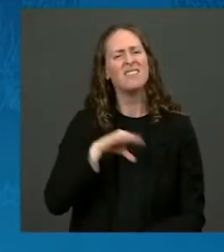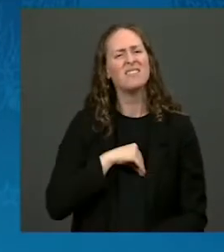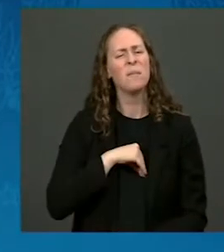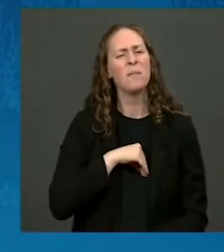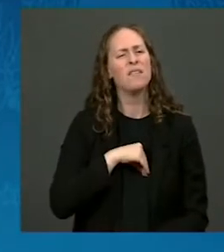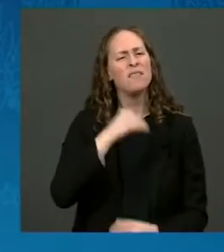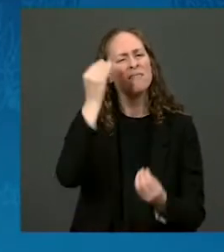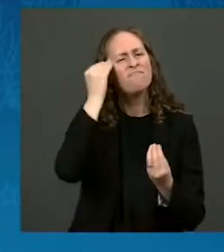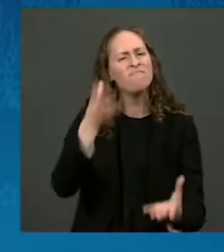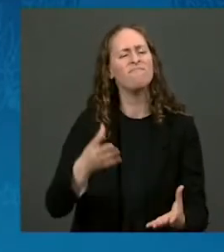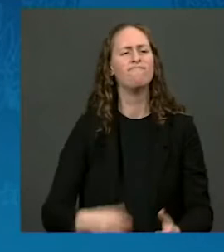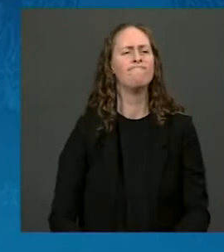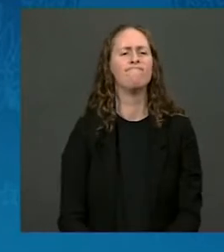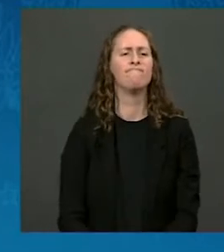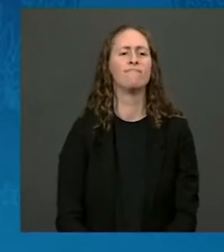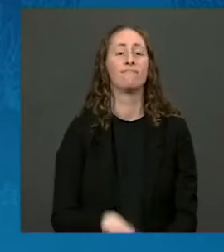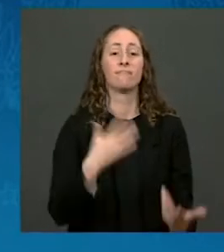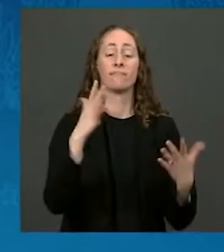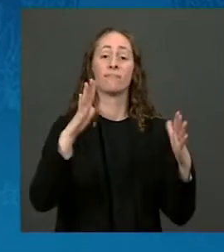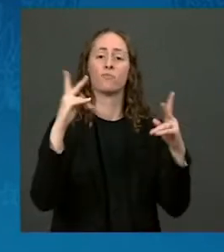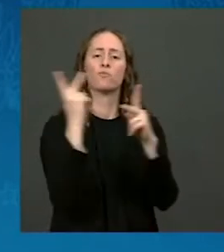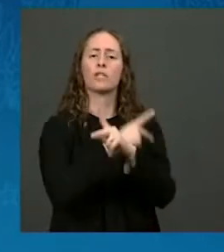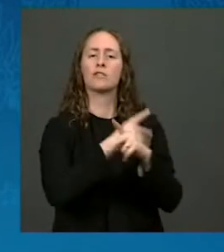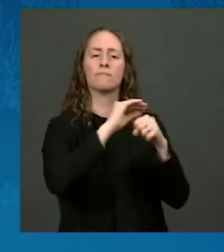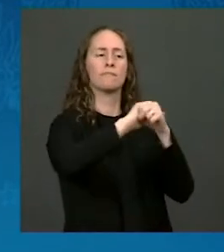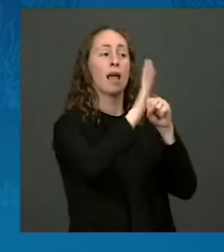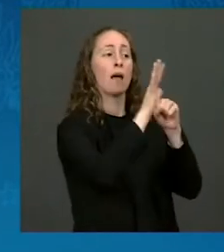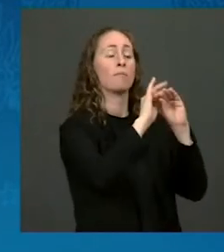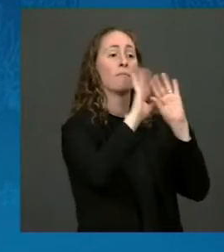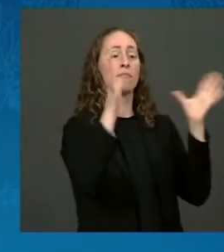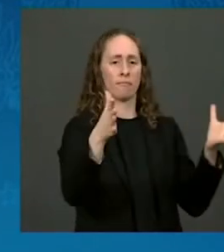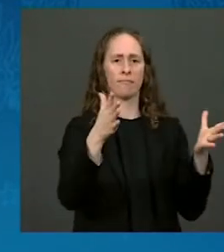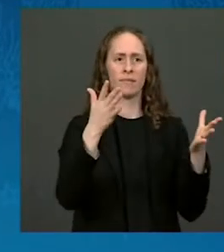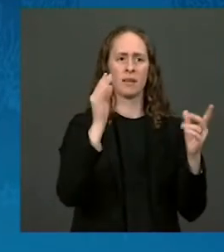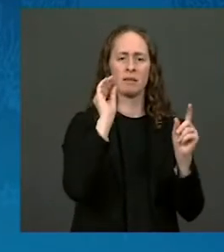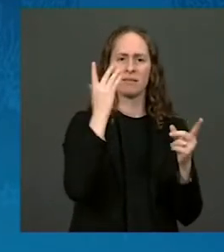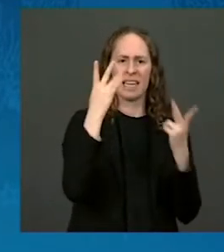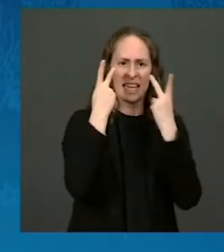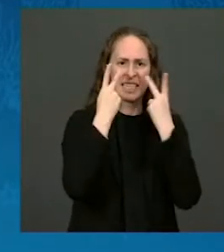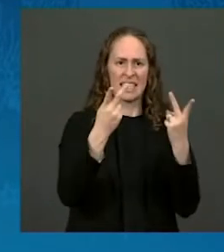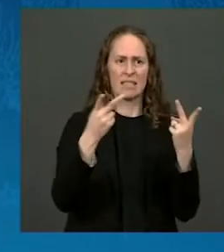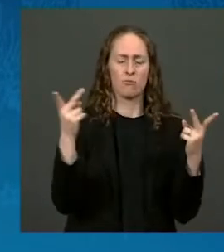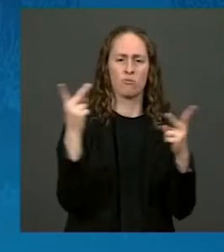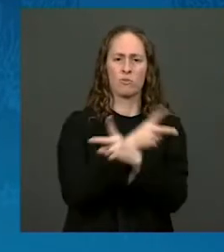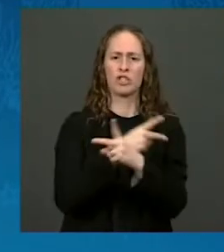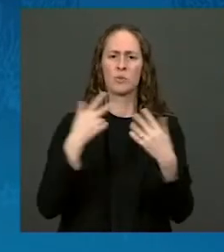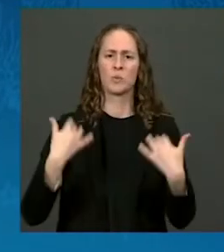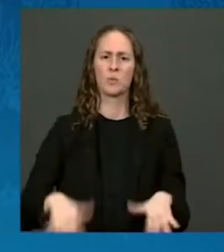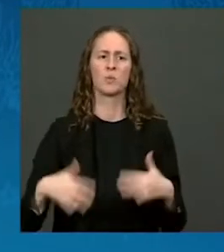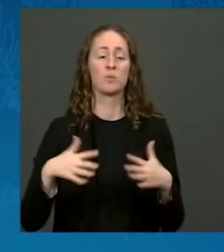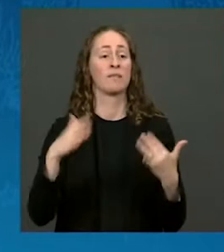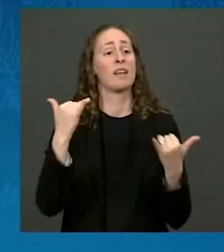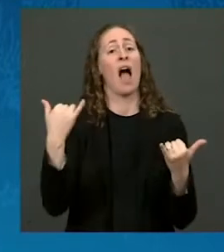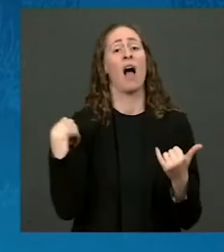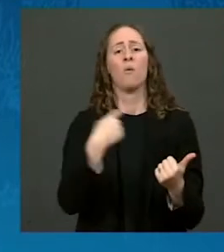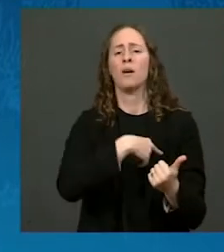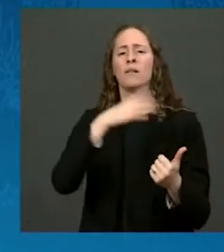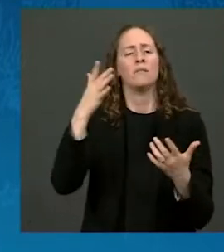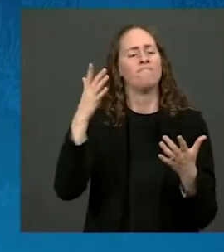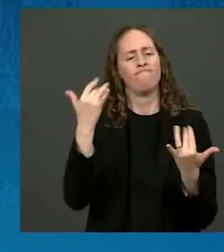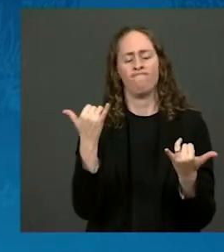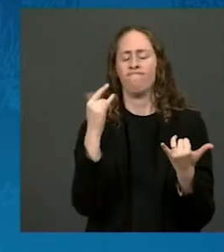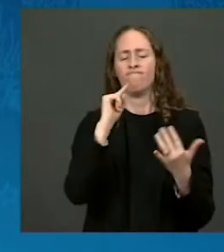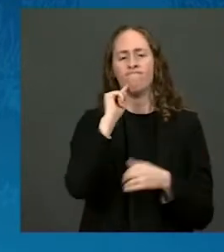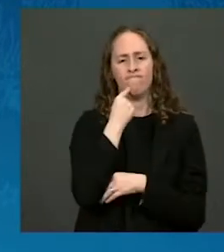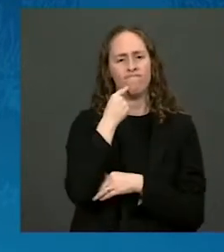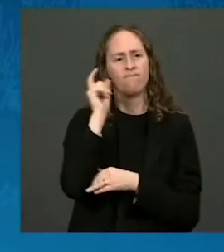pandemic has only made it worse. I believe strongly that we, right now, have a chance to